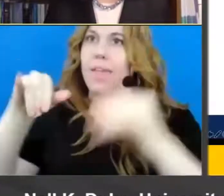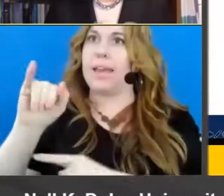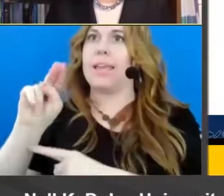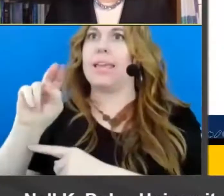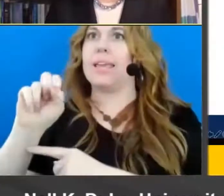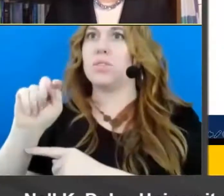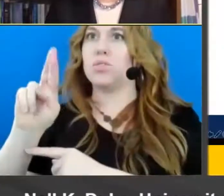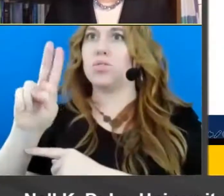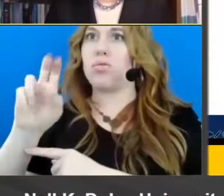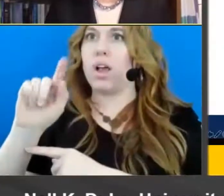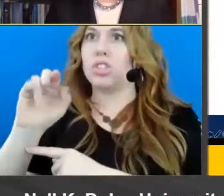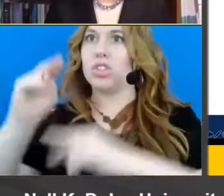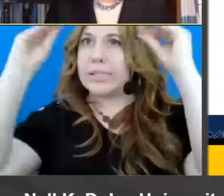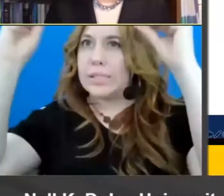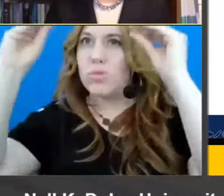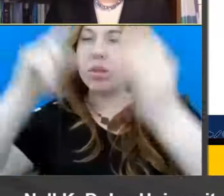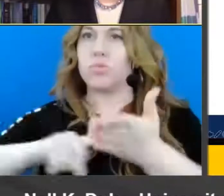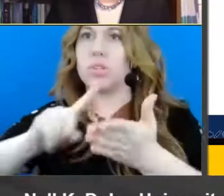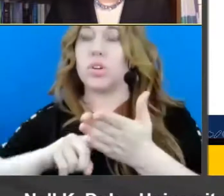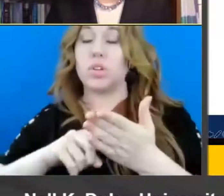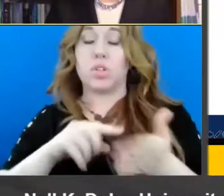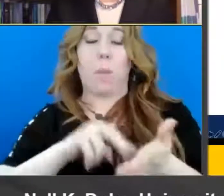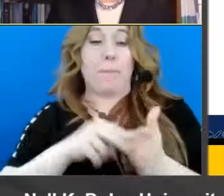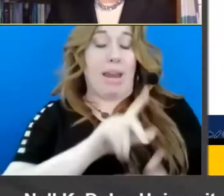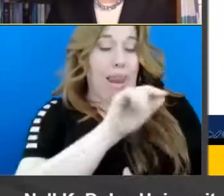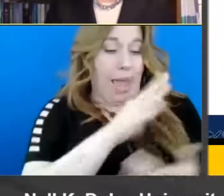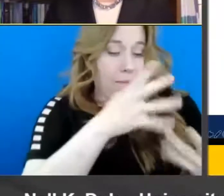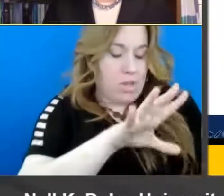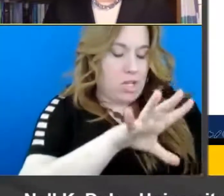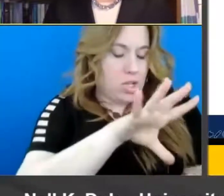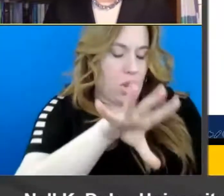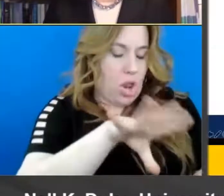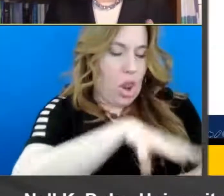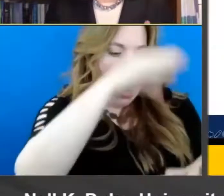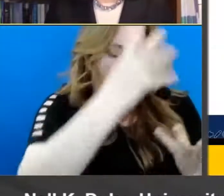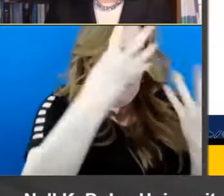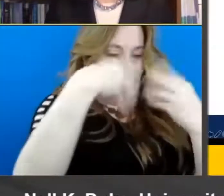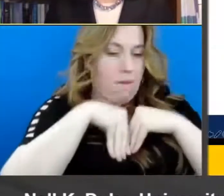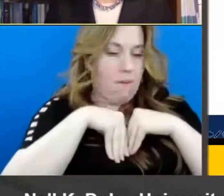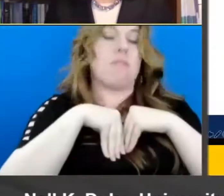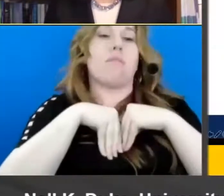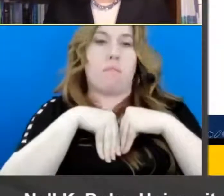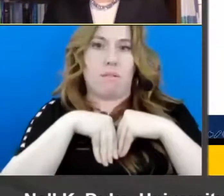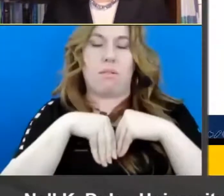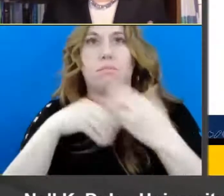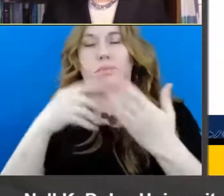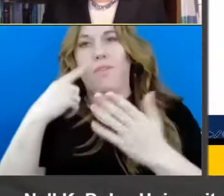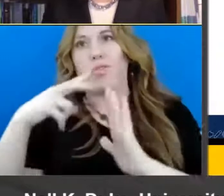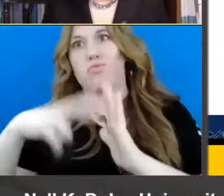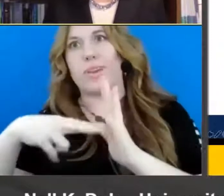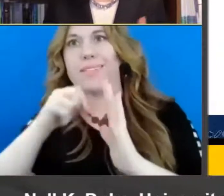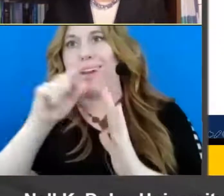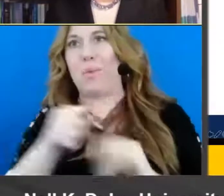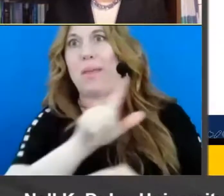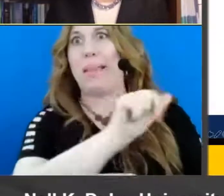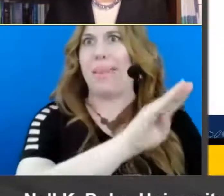what we've learned in the lab, hopefully, and then begins to see, and of course, in the case of reading, it's not only in a lab but in